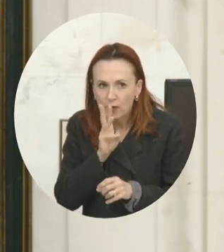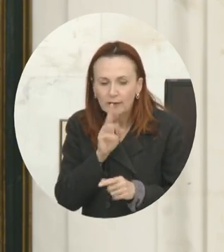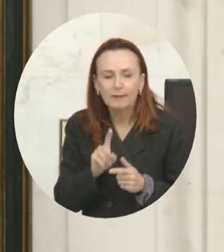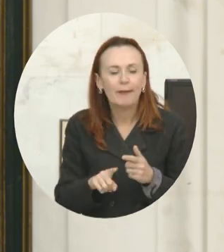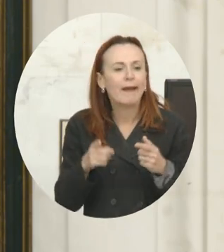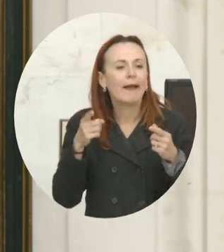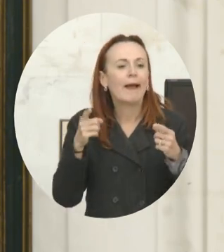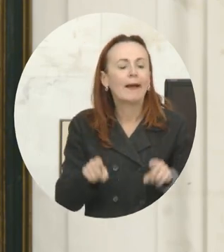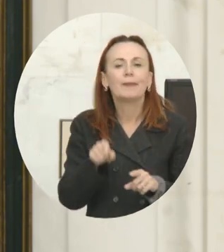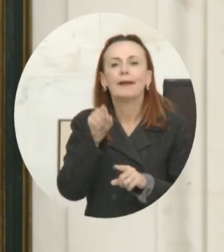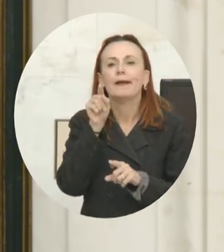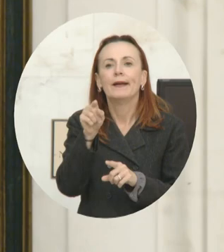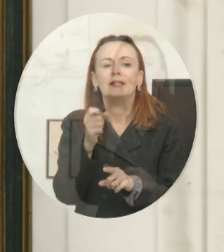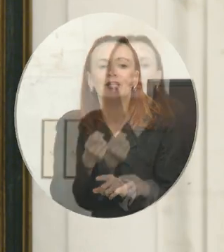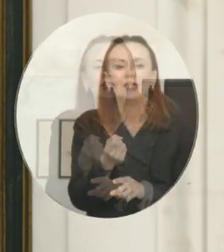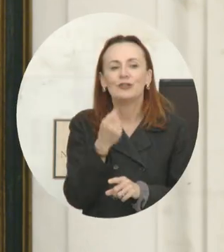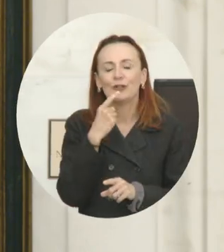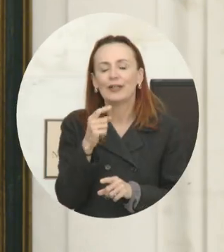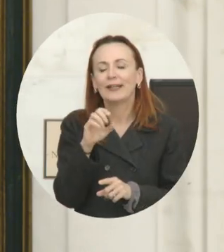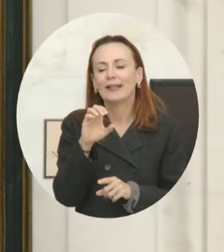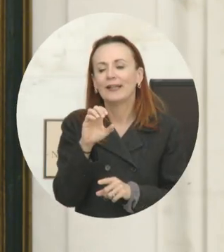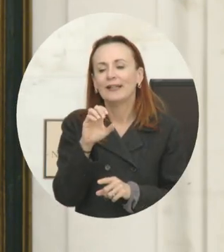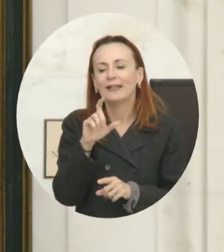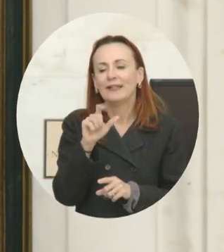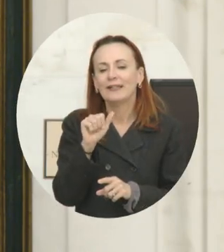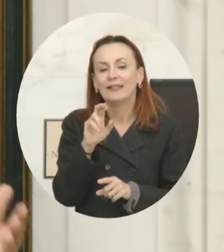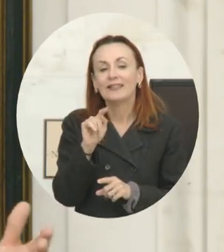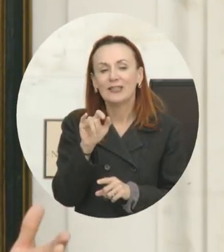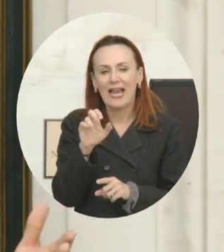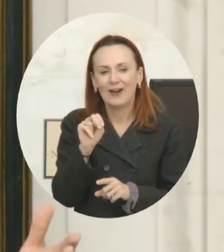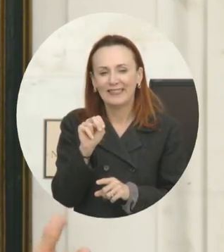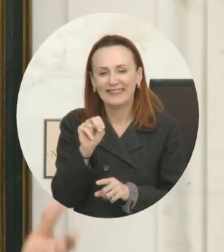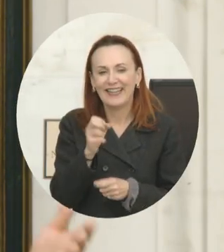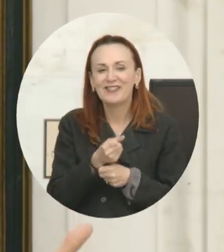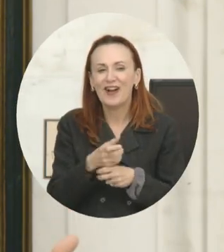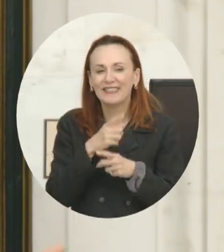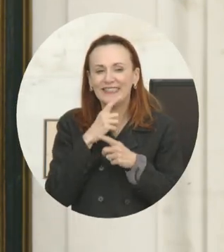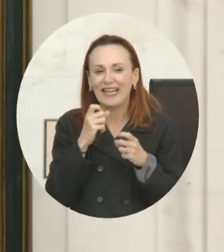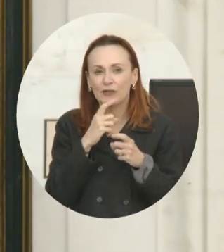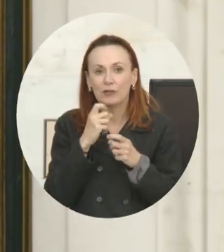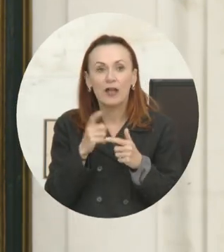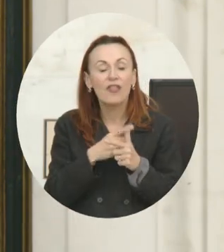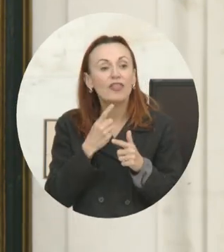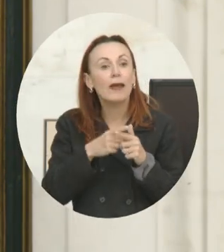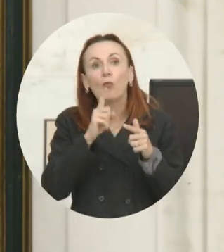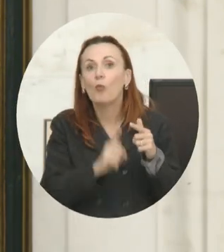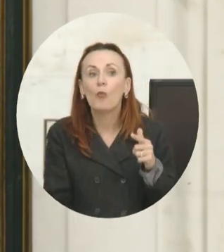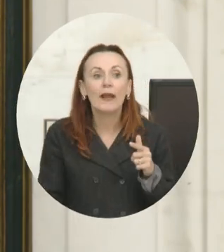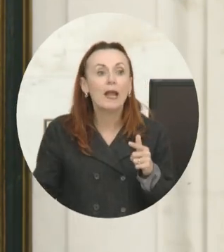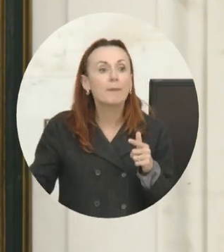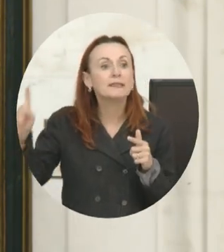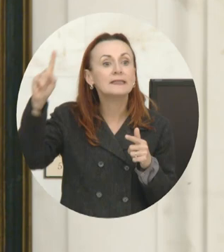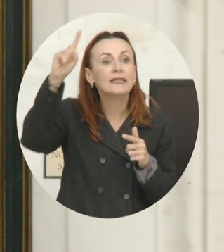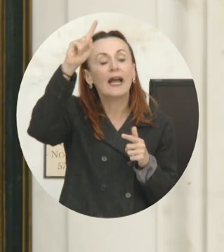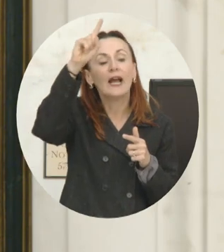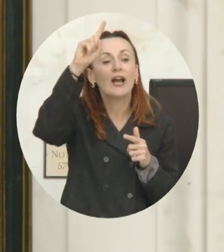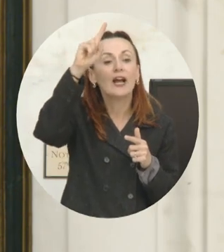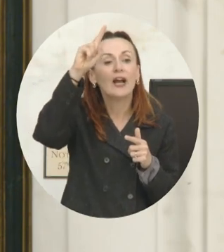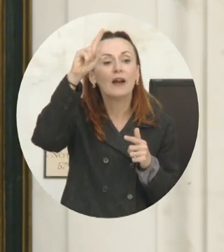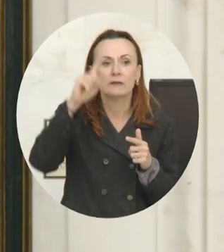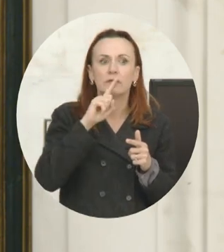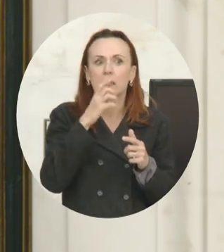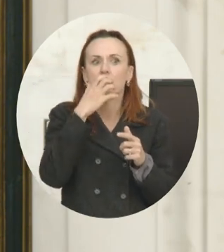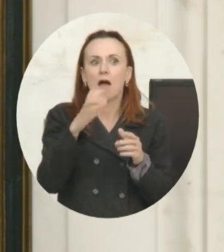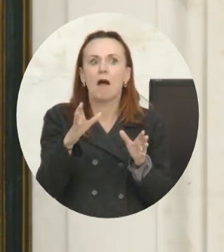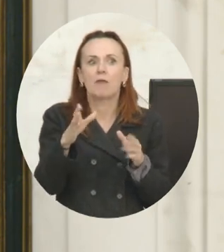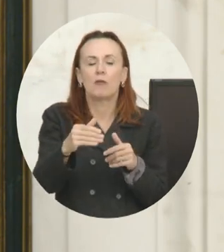took a Claritin and dehydrated and went upstairs to his bedroom, which is the hottest room in the house, and fell over and lied there for 12